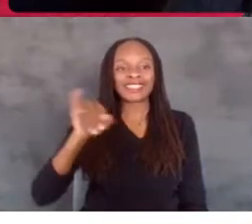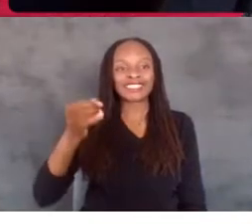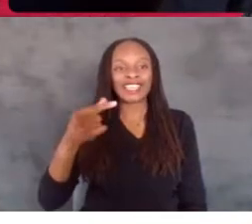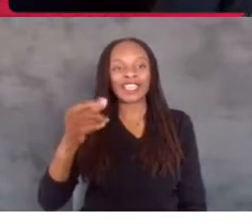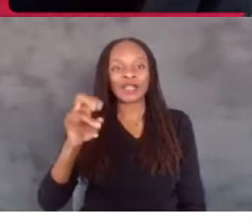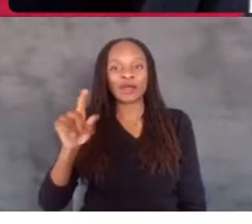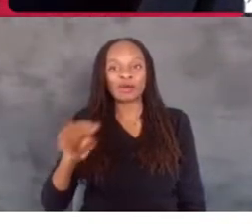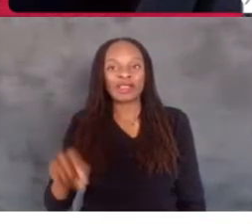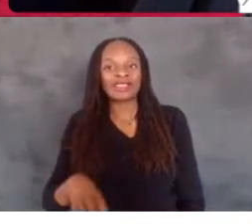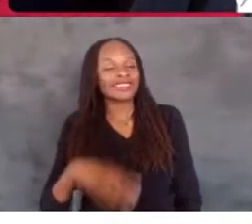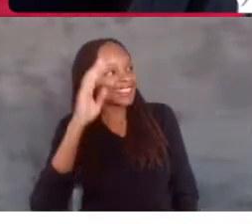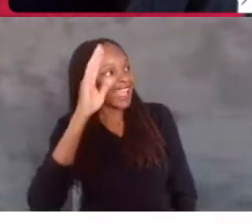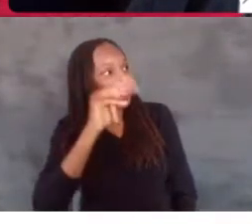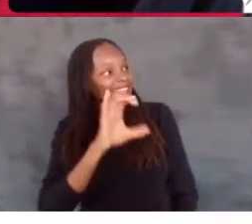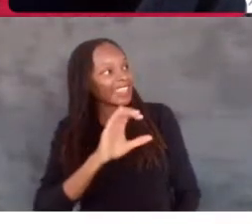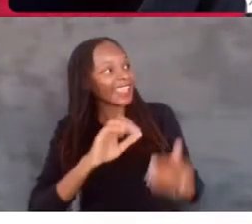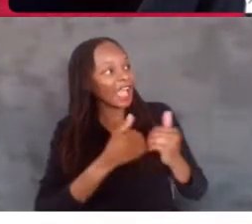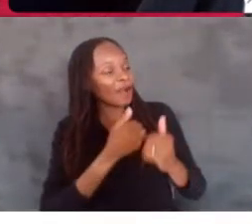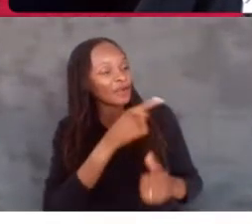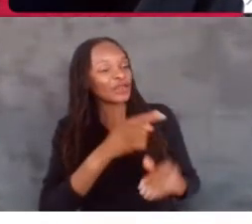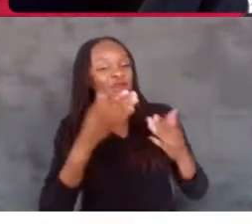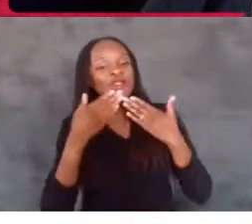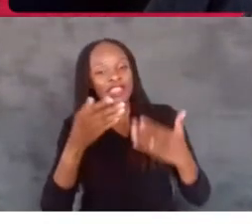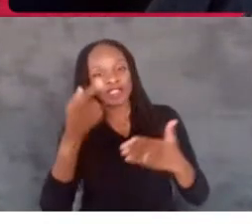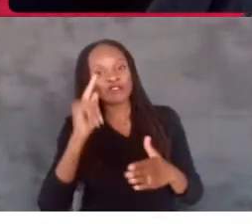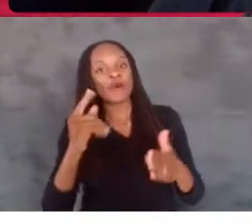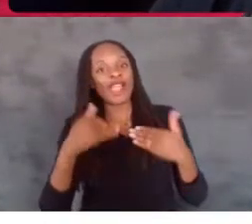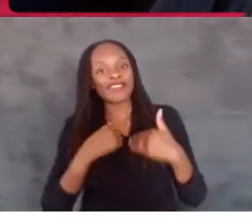Hey, Nick. How are you? Thank you so much for having me.